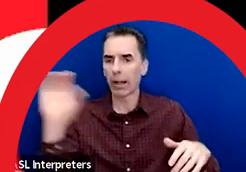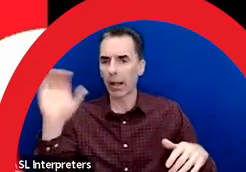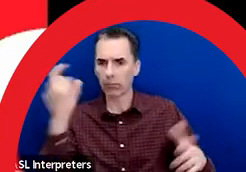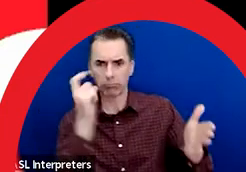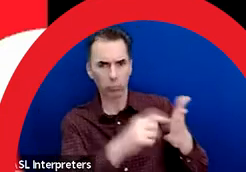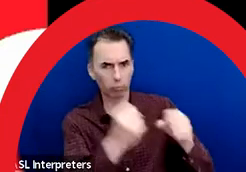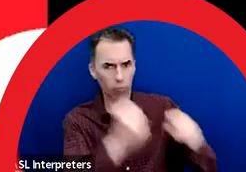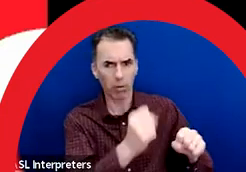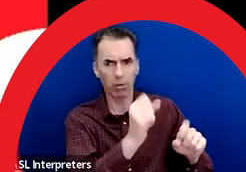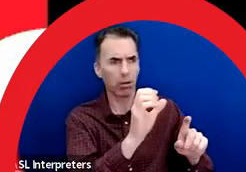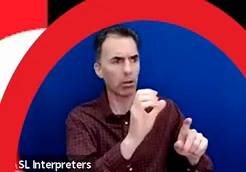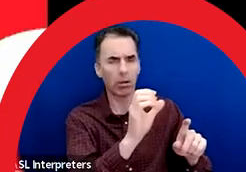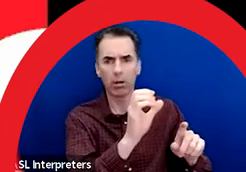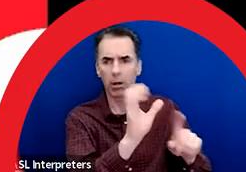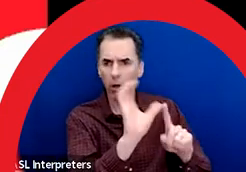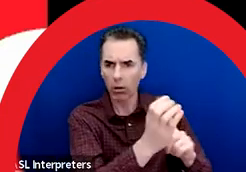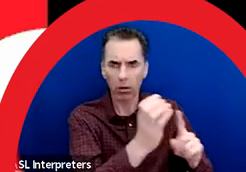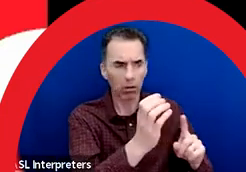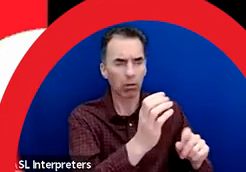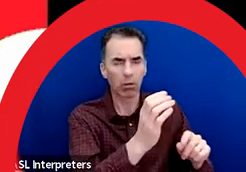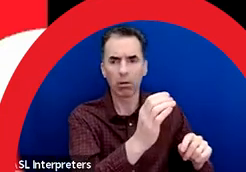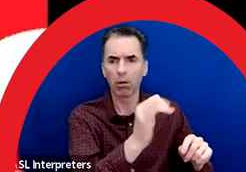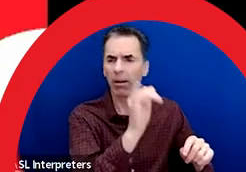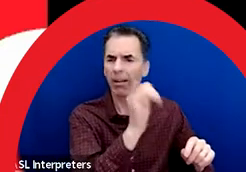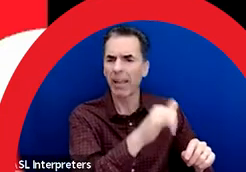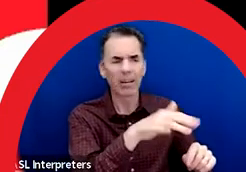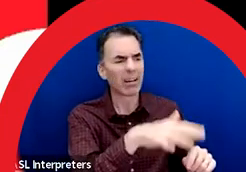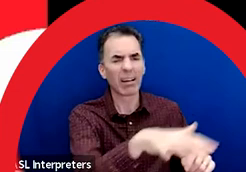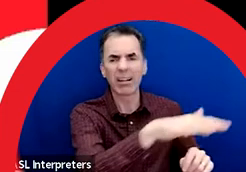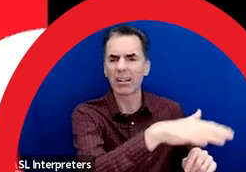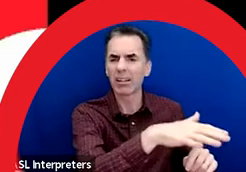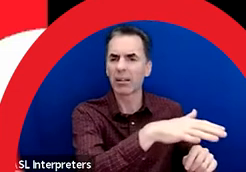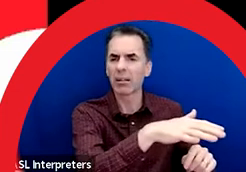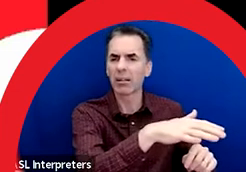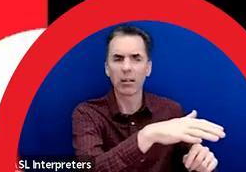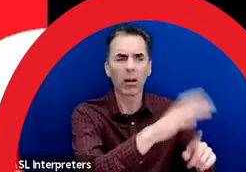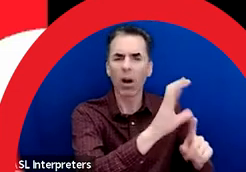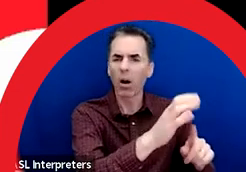complex history that started way before this area became the Chinatown we know today.